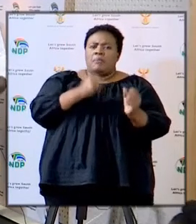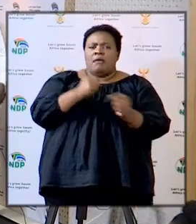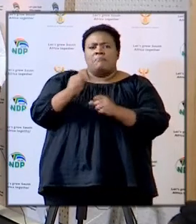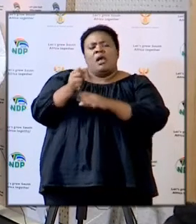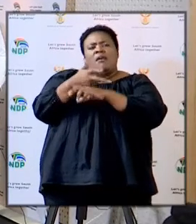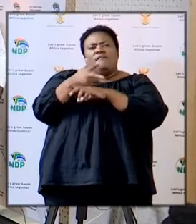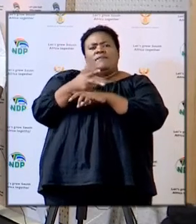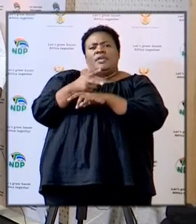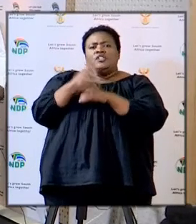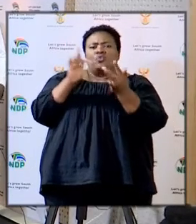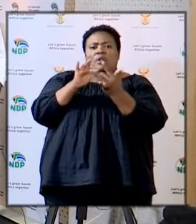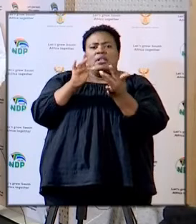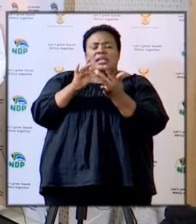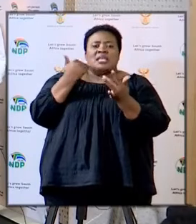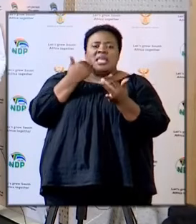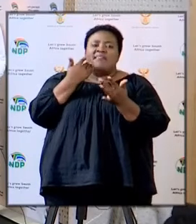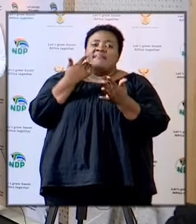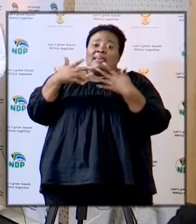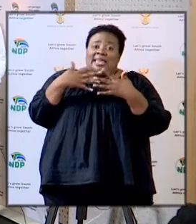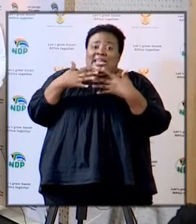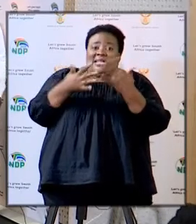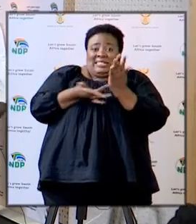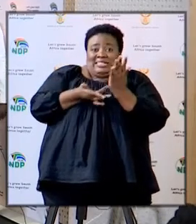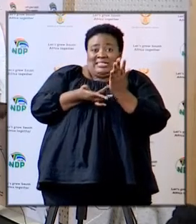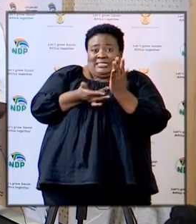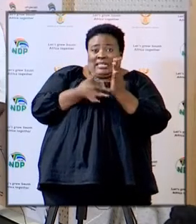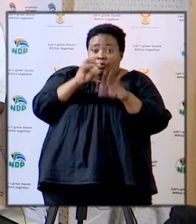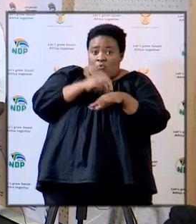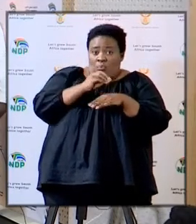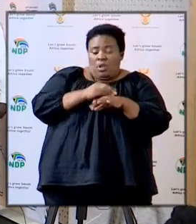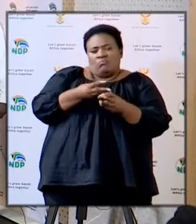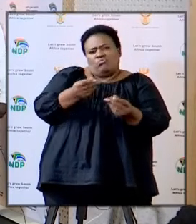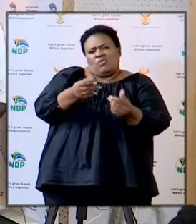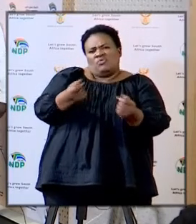so that if there's any technical problems we can deal with